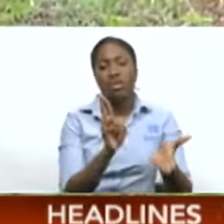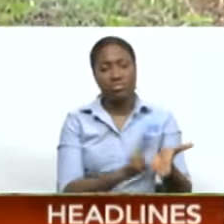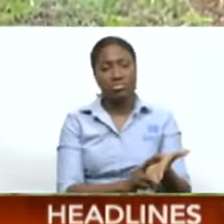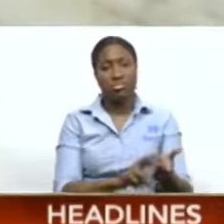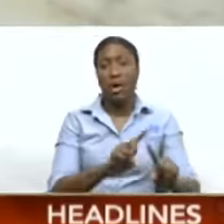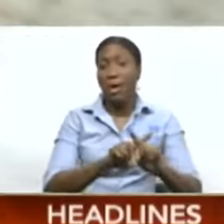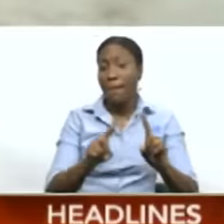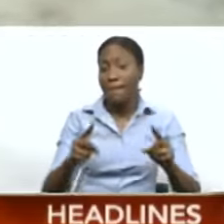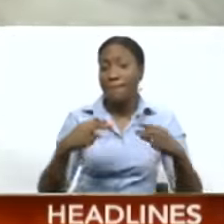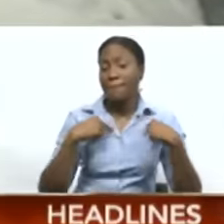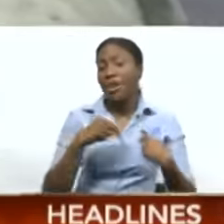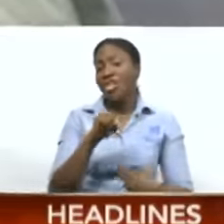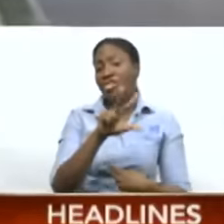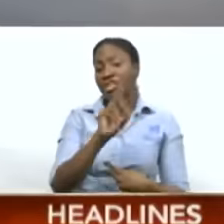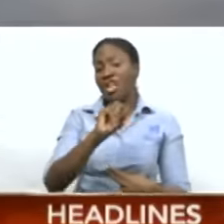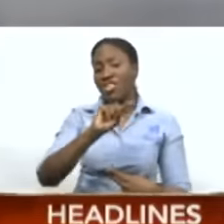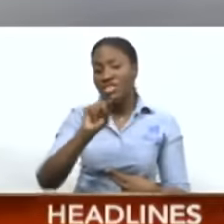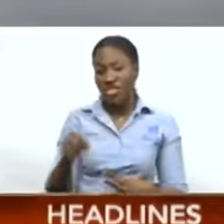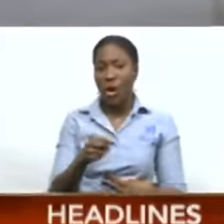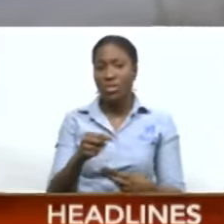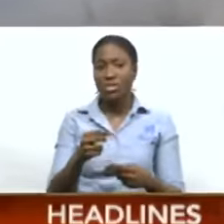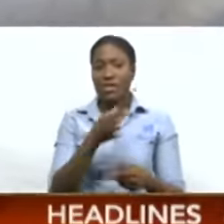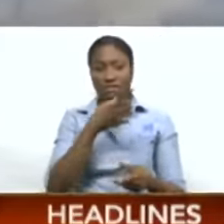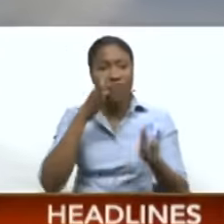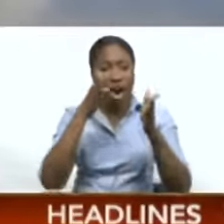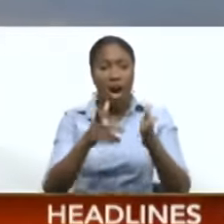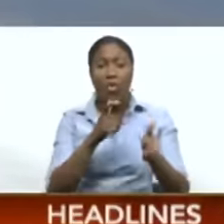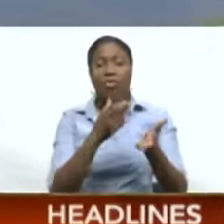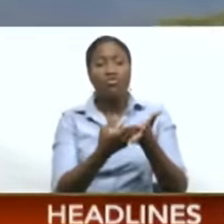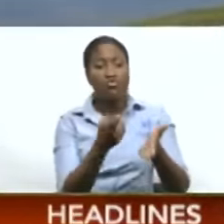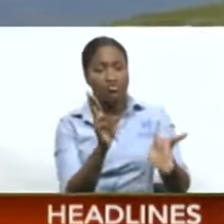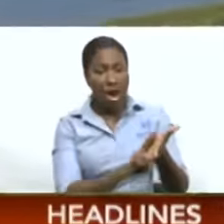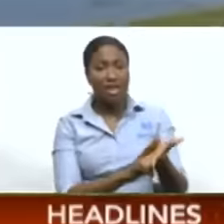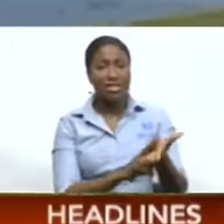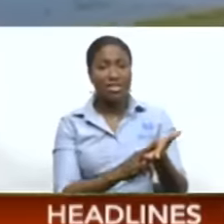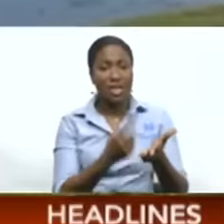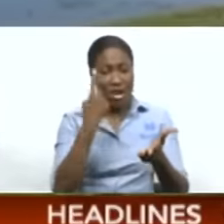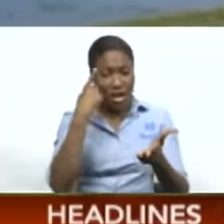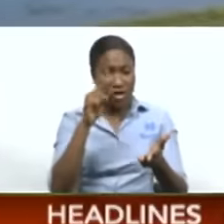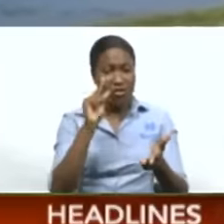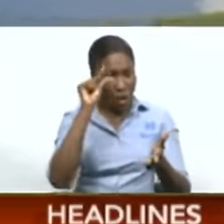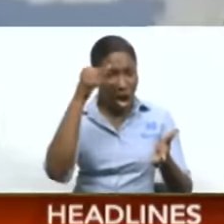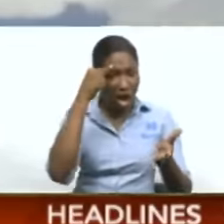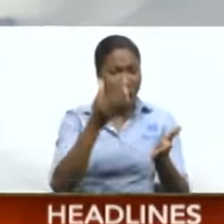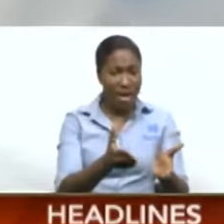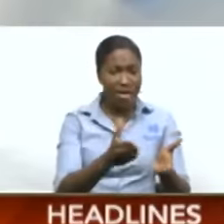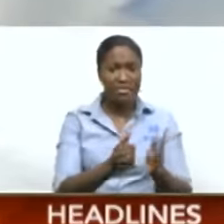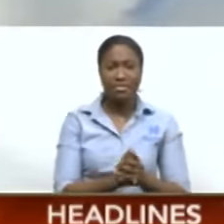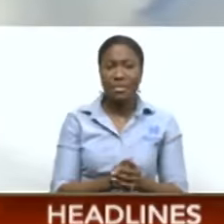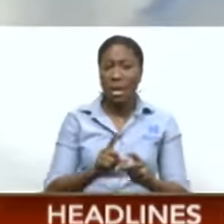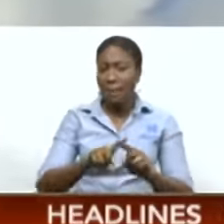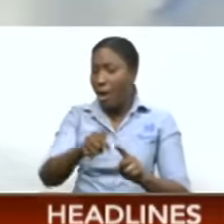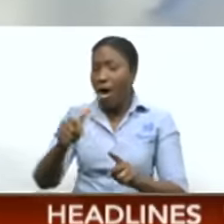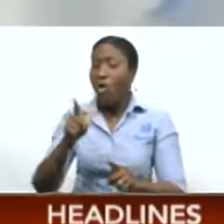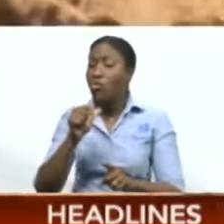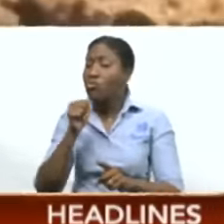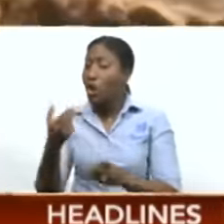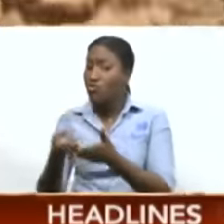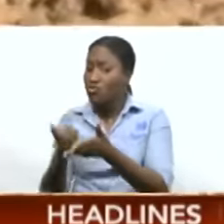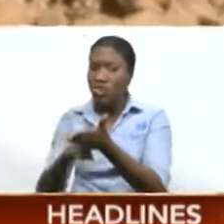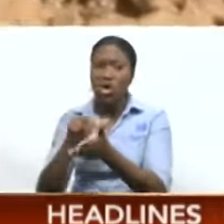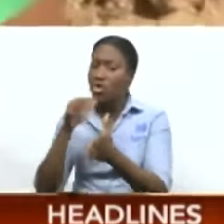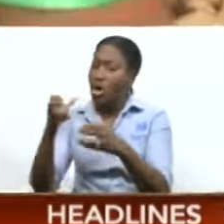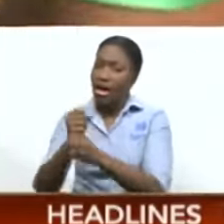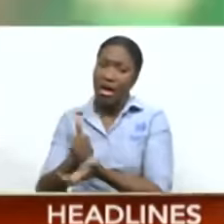,000 registered farmers in the ministry's database. In today's Standing Finance Committee, both Coover North and San Juan Barataria MPs said